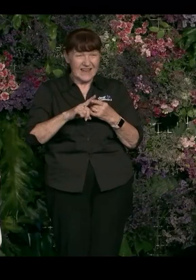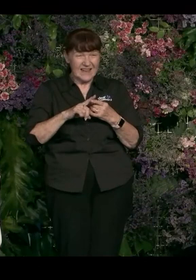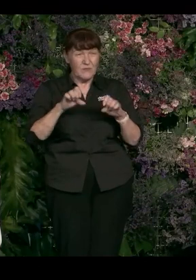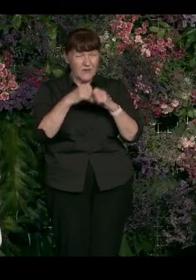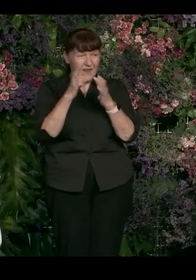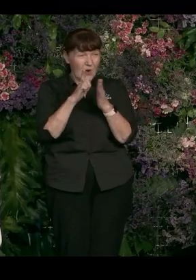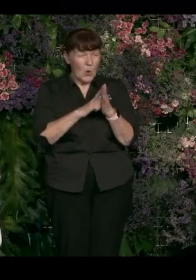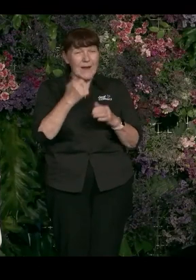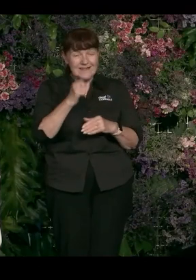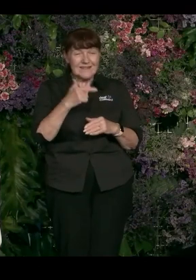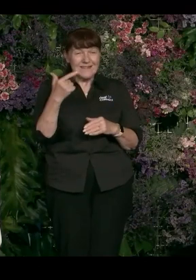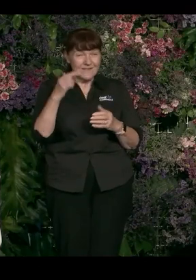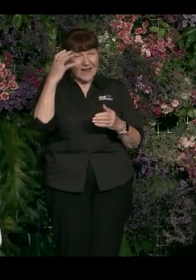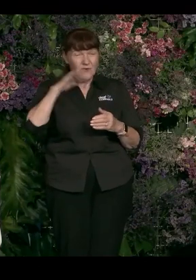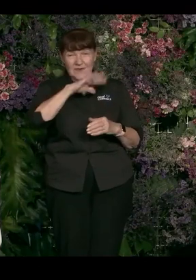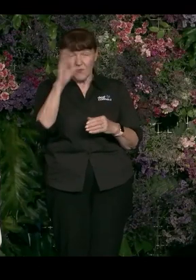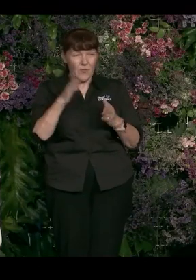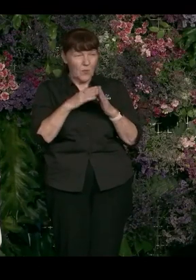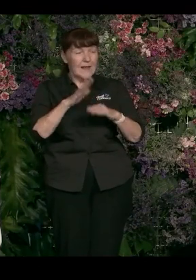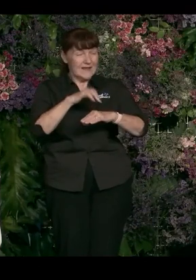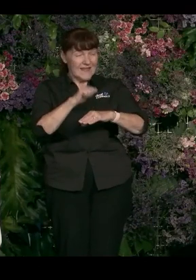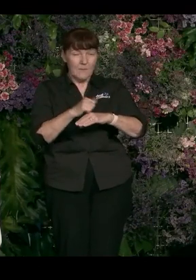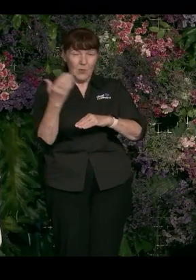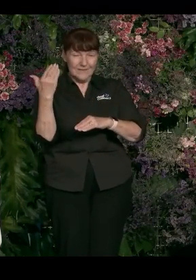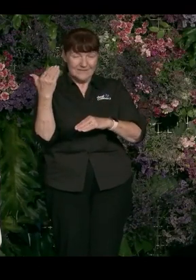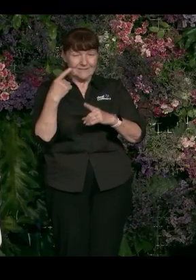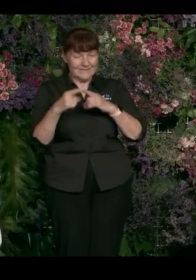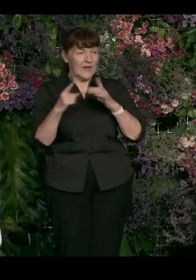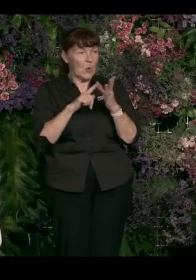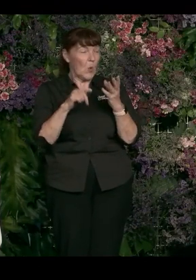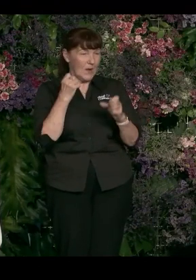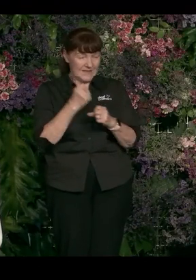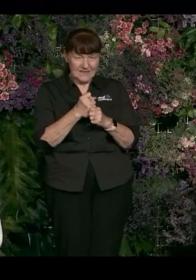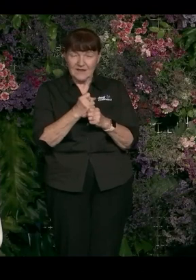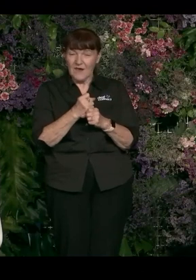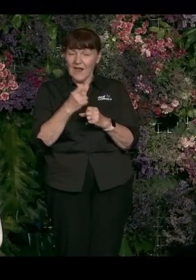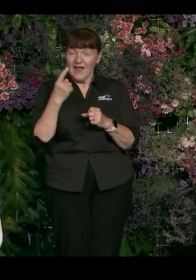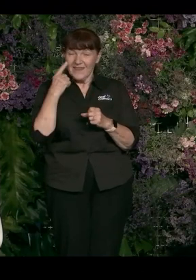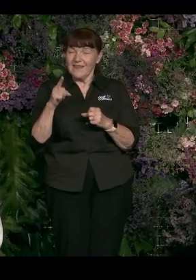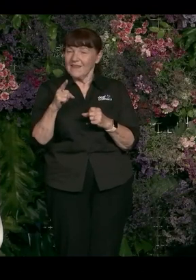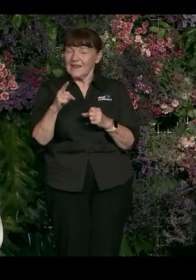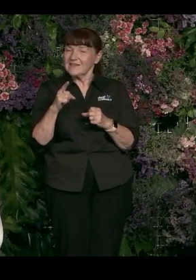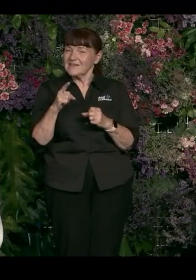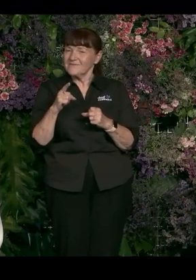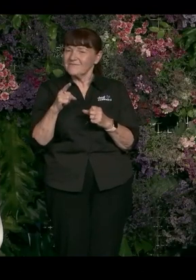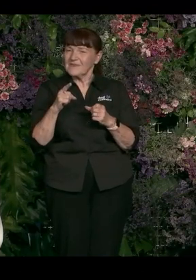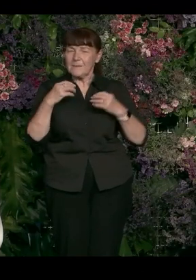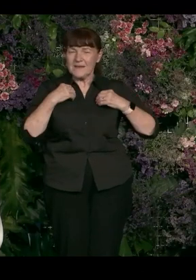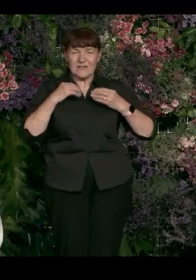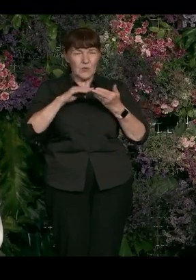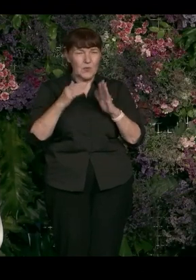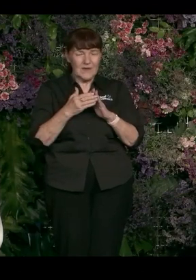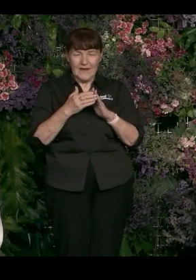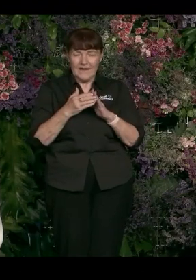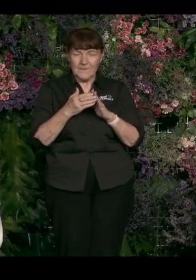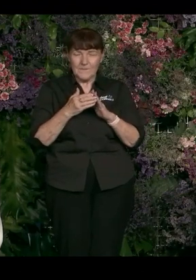around the world. 67. Singapore just recriminalized in August, which is amazing. And I think that's because of the business community. 19% of